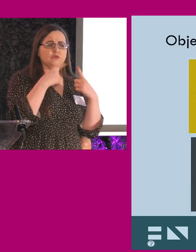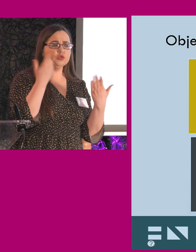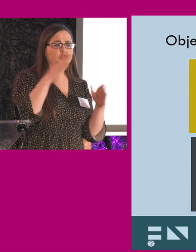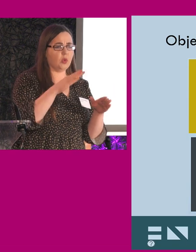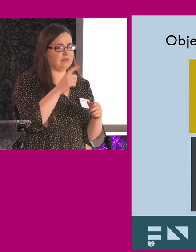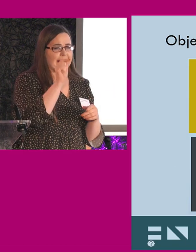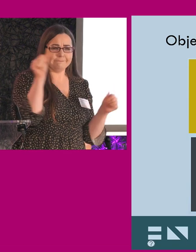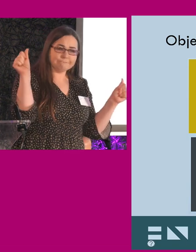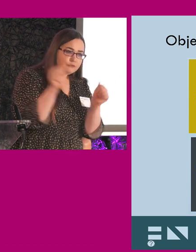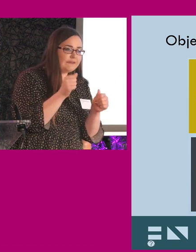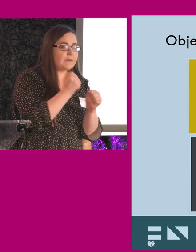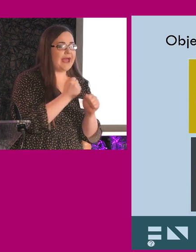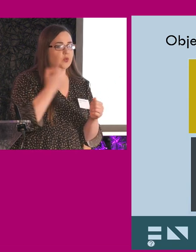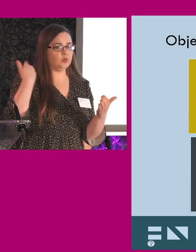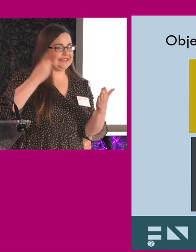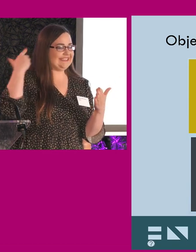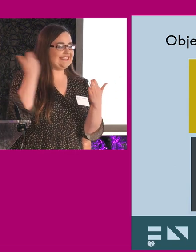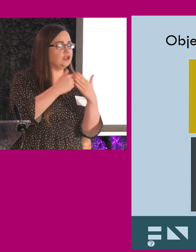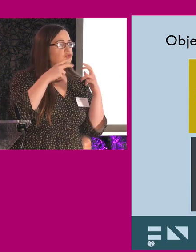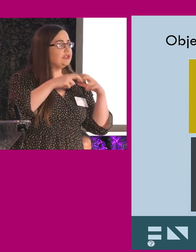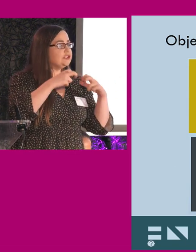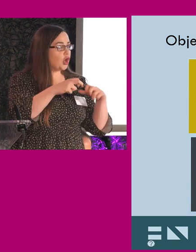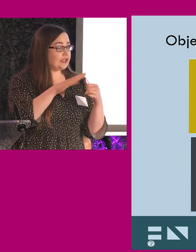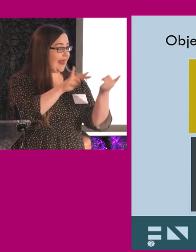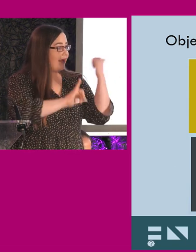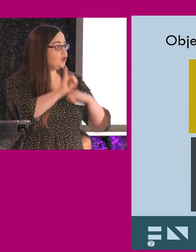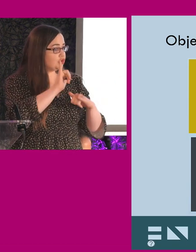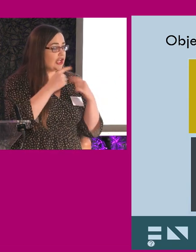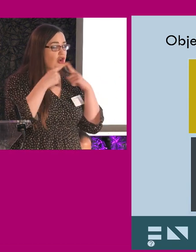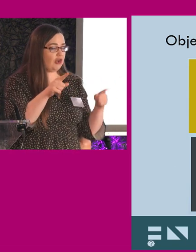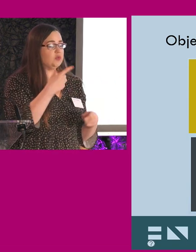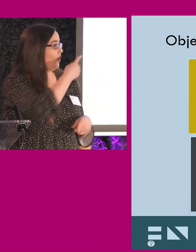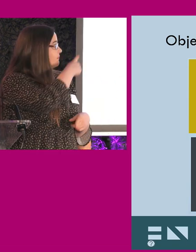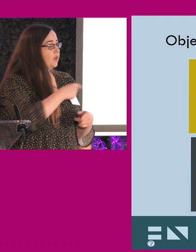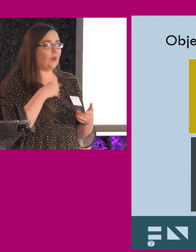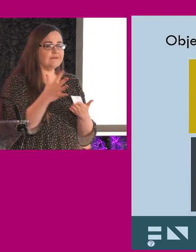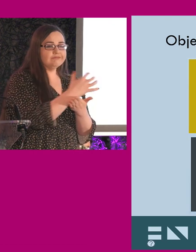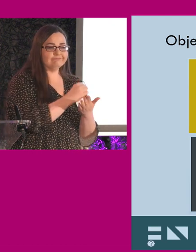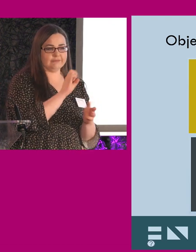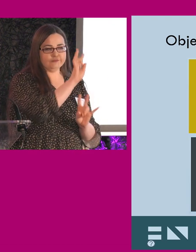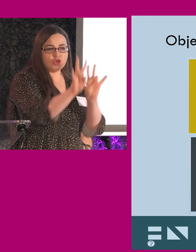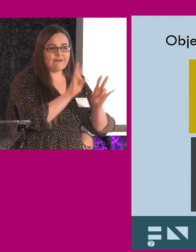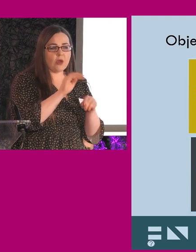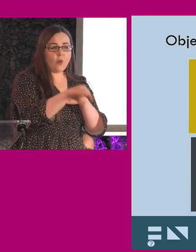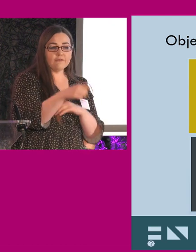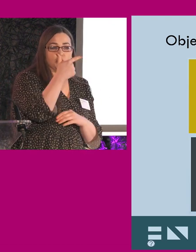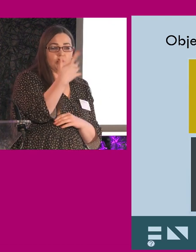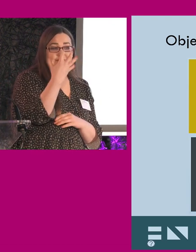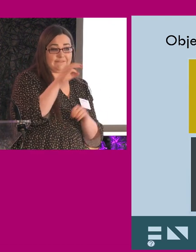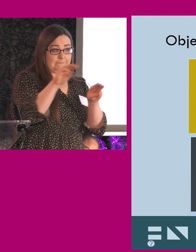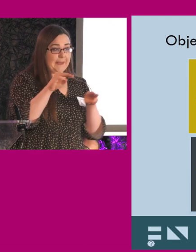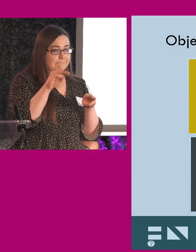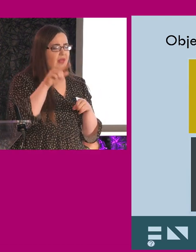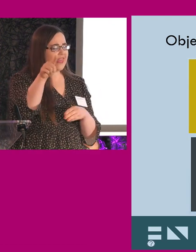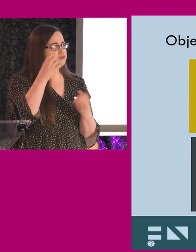So today, I'm just going to give you a brief synopsis of the research over the last year that was carried out. We, uh, we have, a